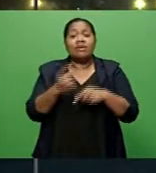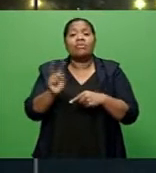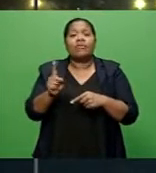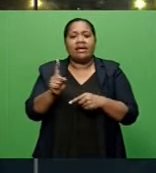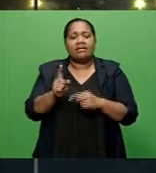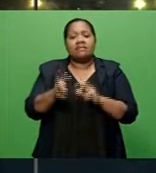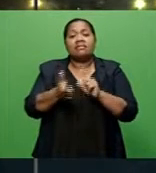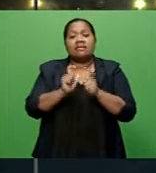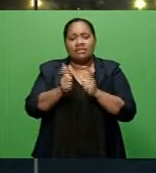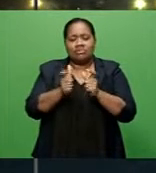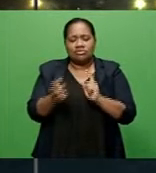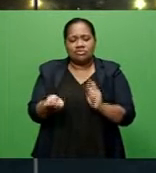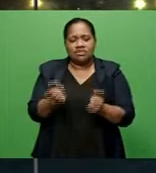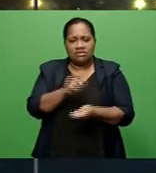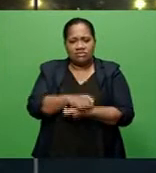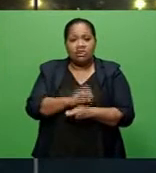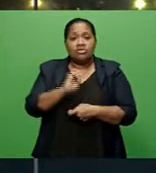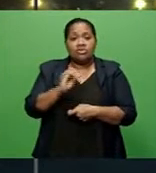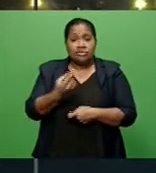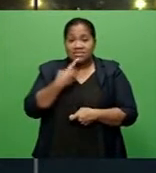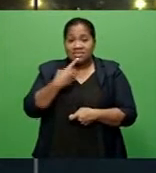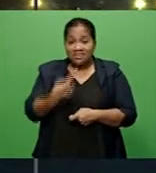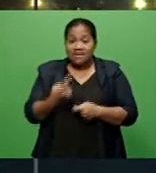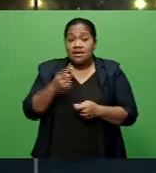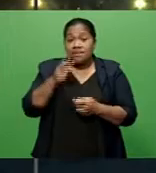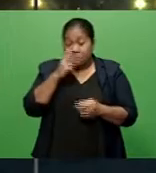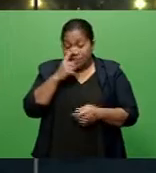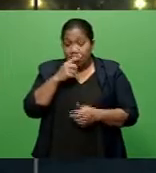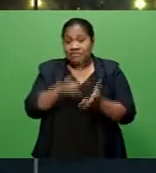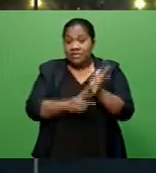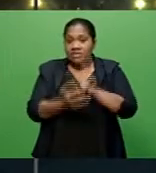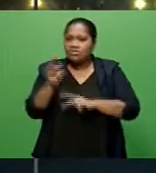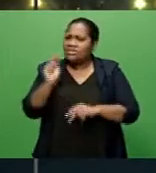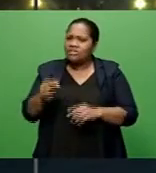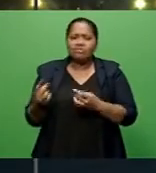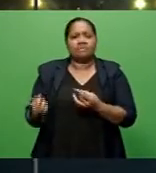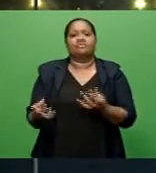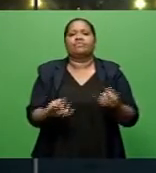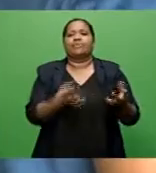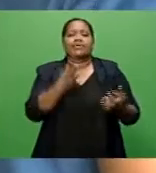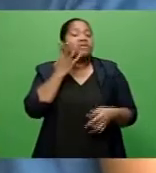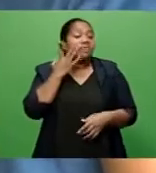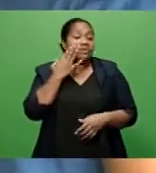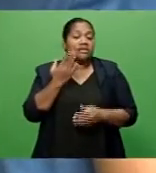always be prepared while speaking to villages in Walutua, Wainimbuka. Lina Rees reports.